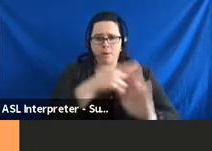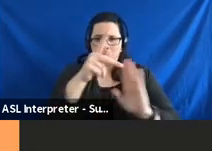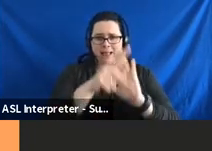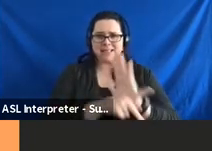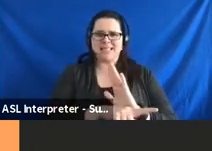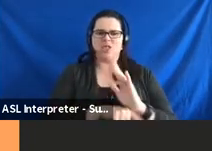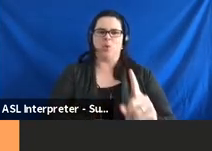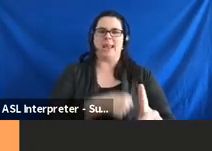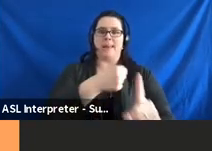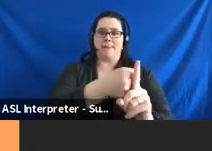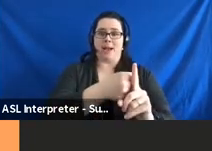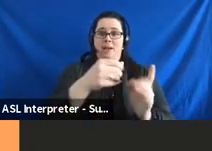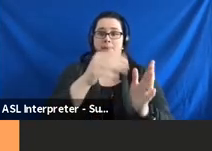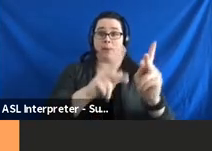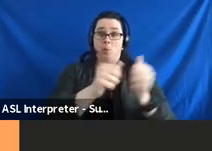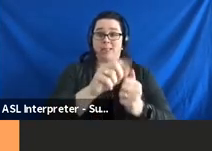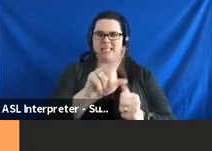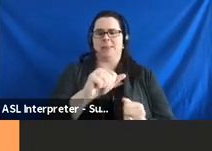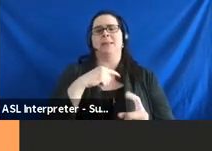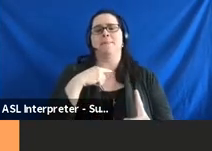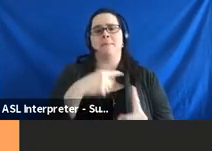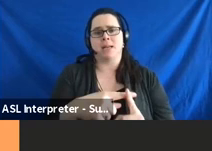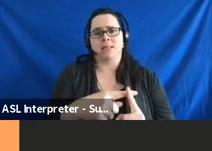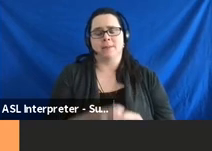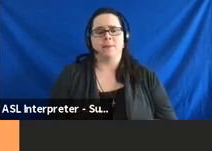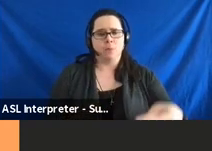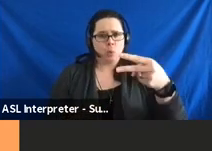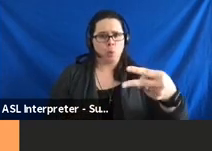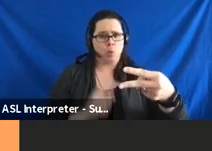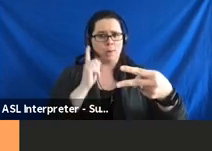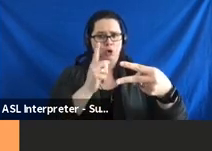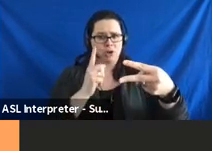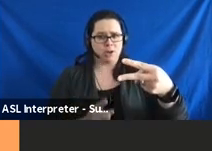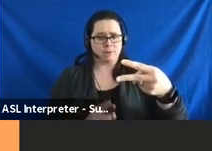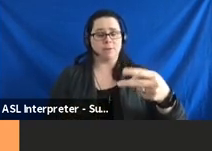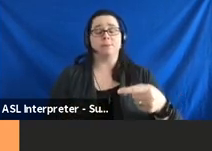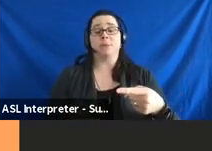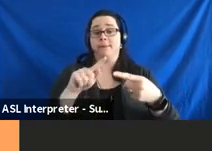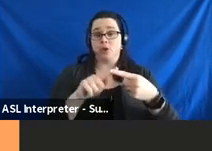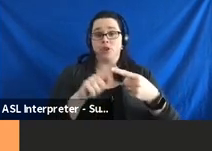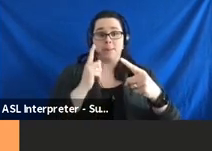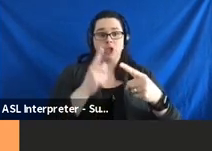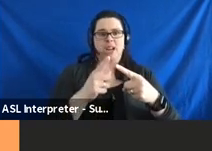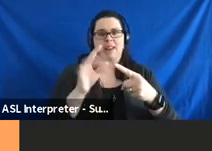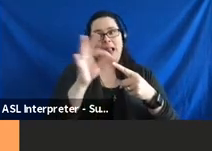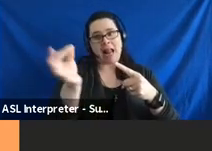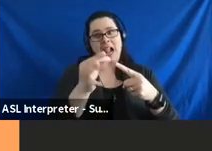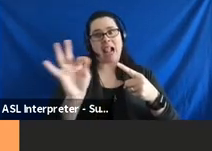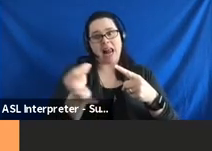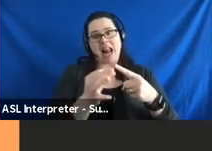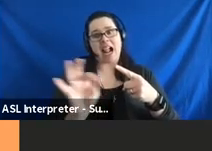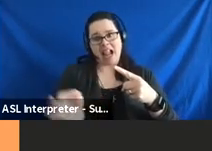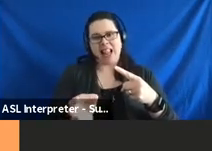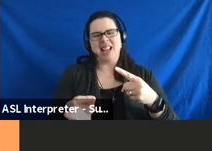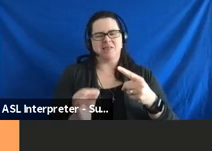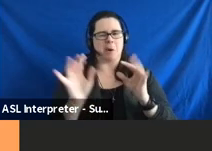people with disabilities. And we have two objectives under here. And our first objective is very wordy. And so, we'll break it down here for